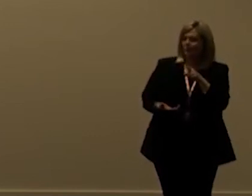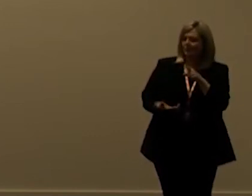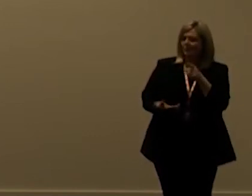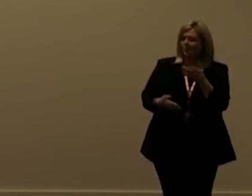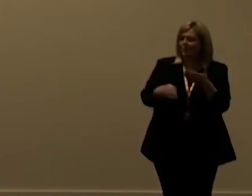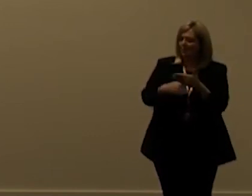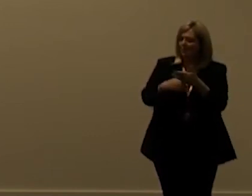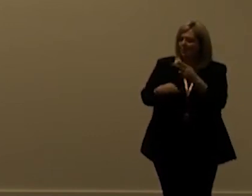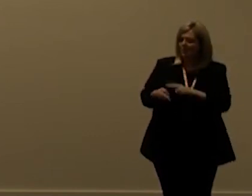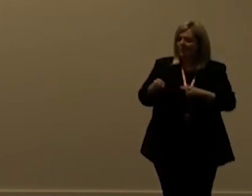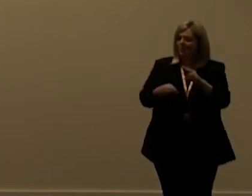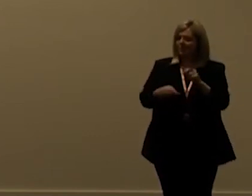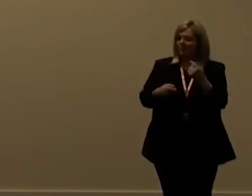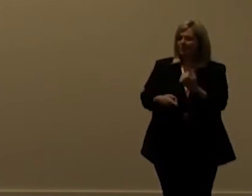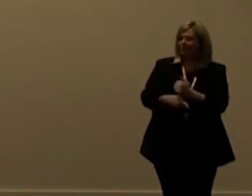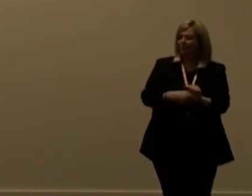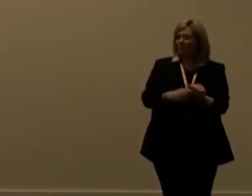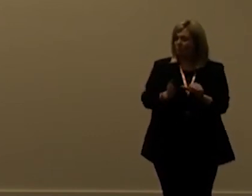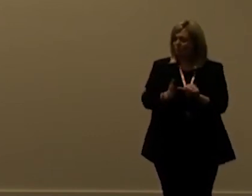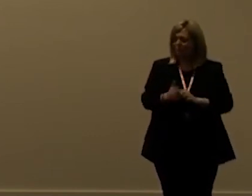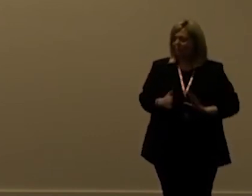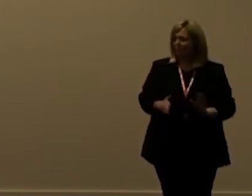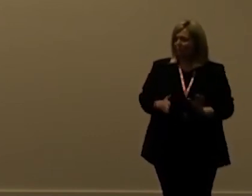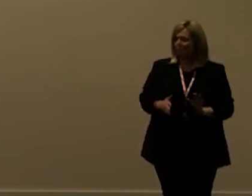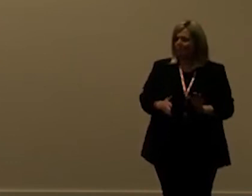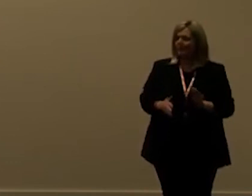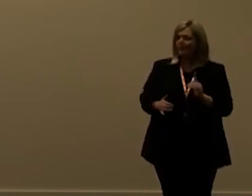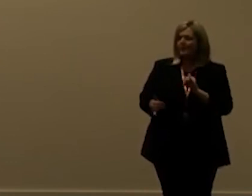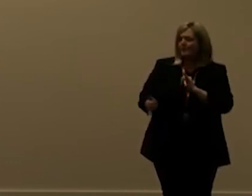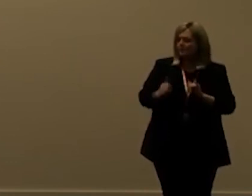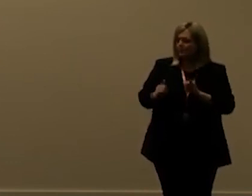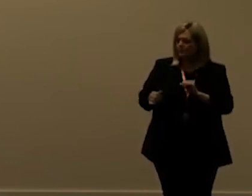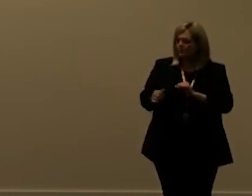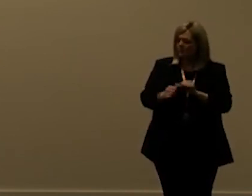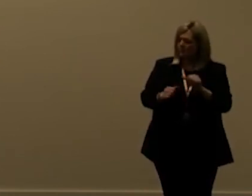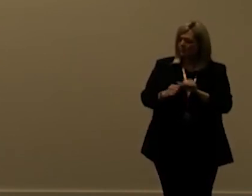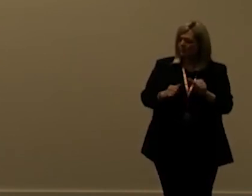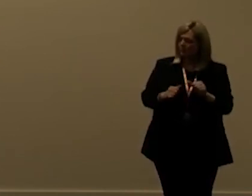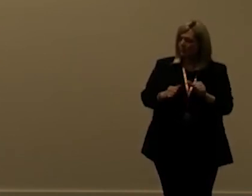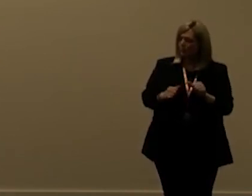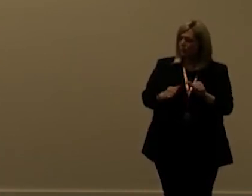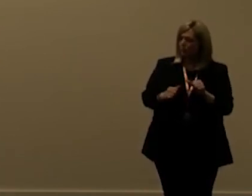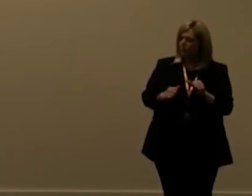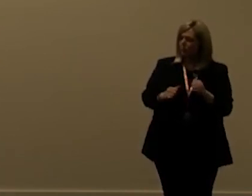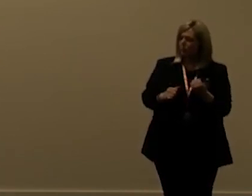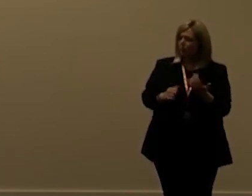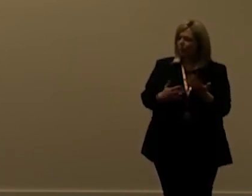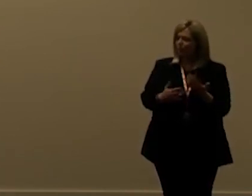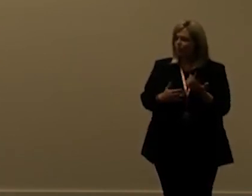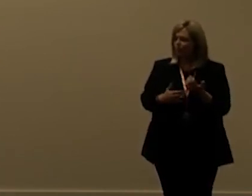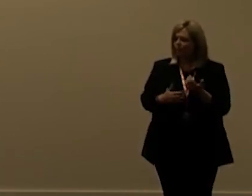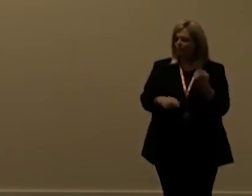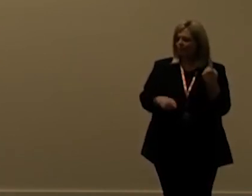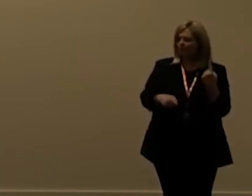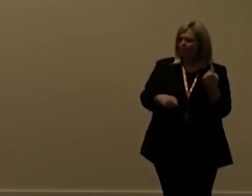typically to avoid the throttling sometimes it's better to do like fight to run like to to blast it for for as